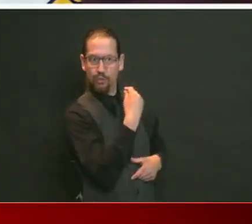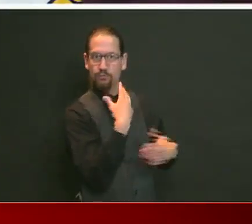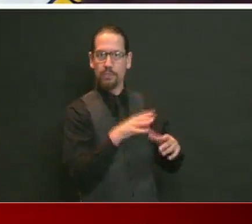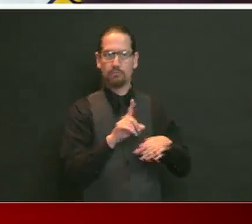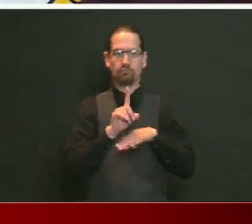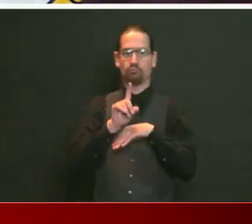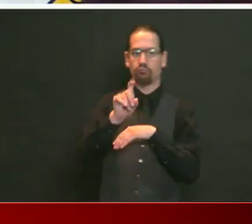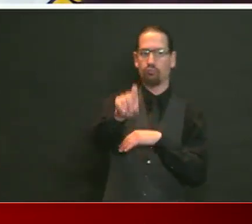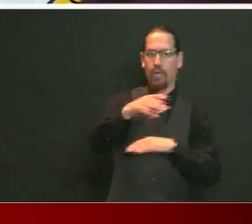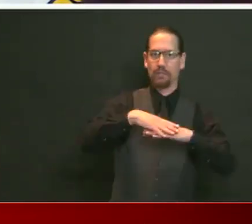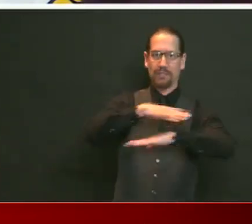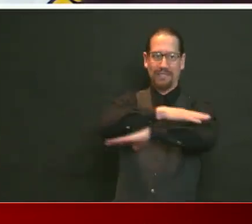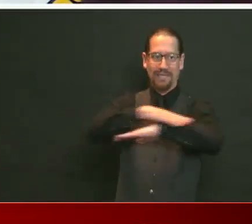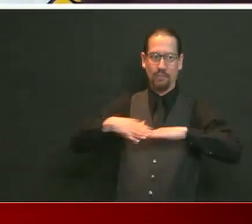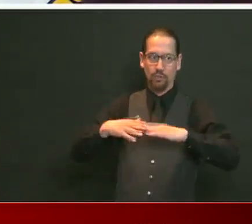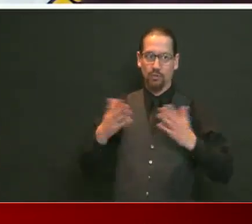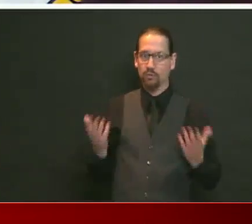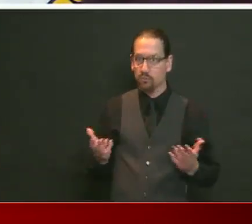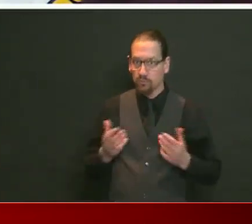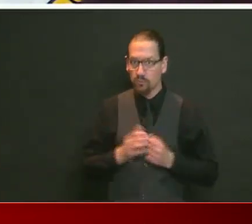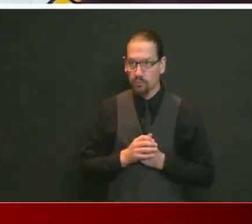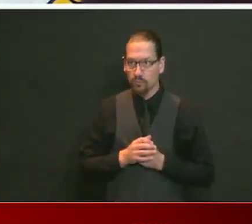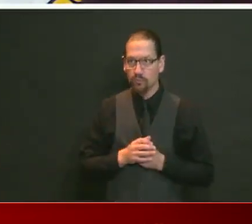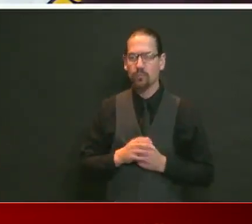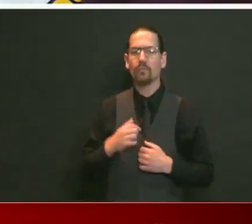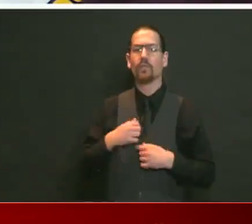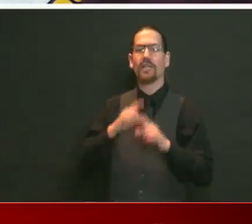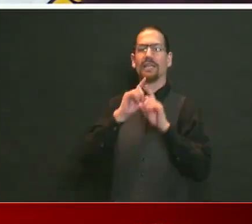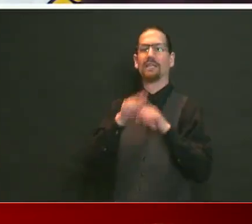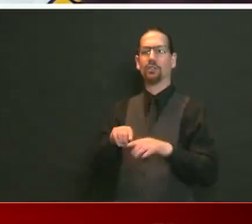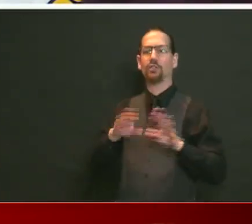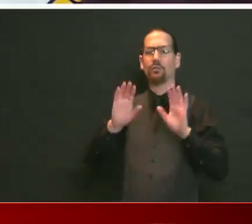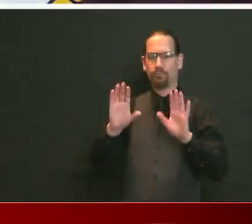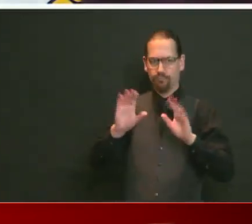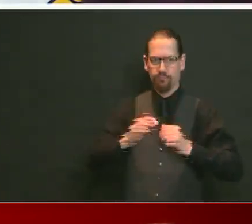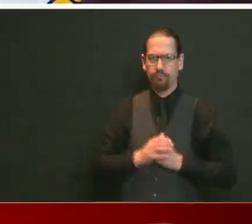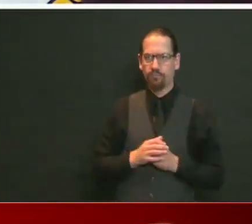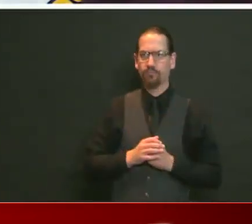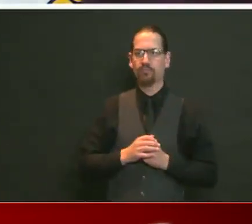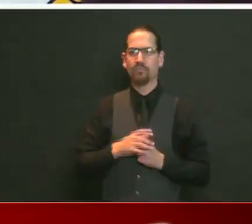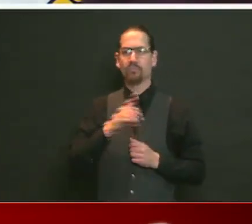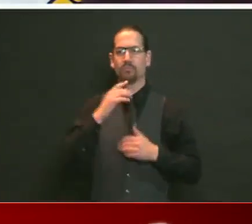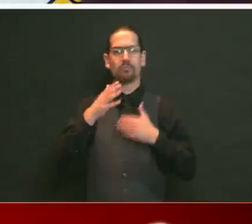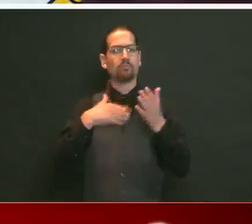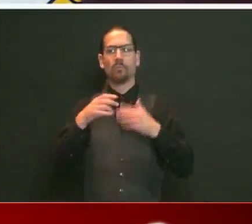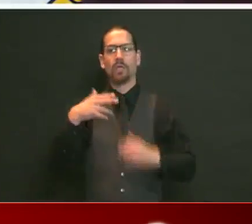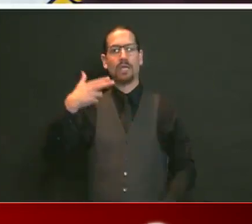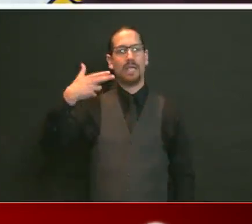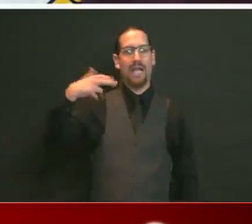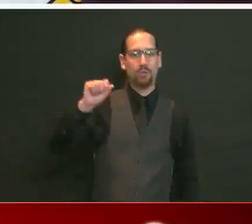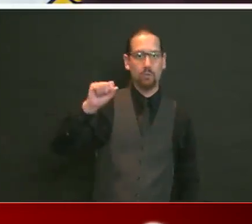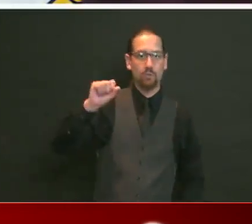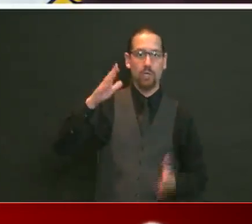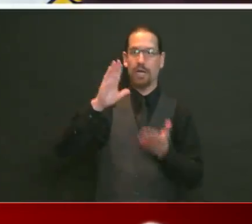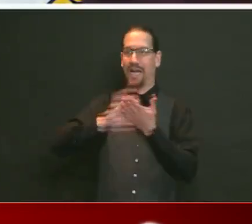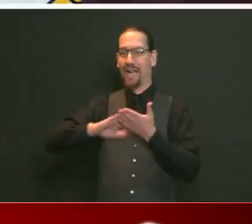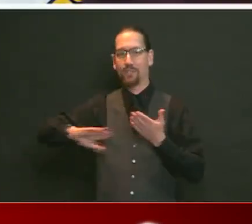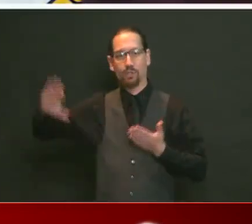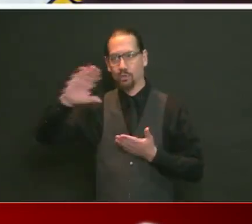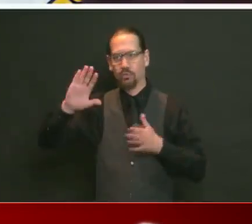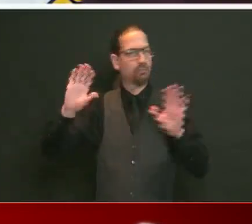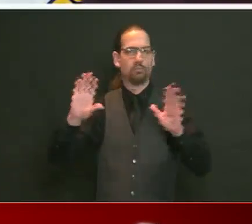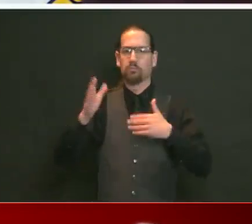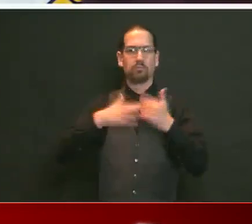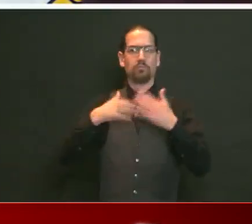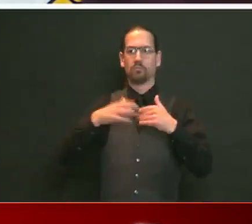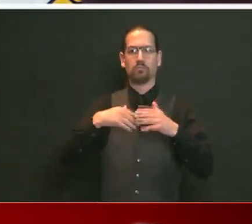To the thousands of graduates, whether they be college or high school, my first message is congratulations, and I'm sorry you have to be